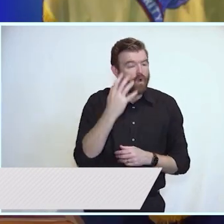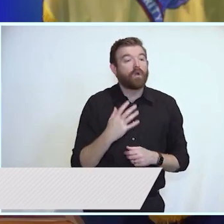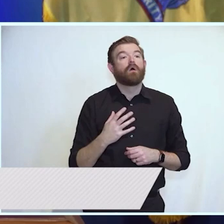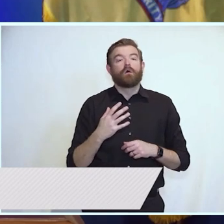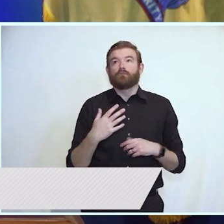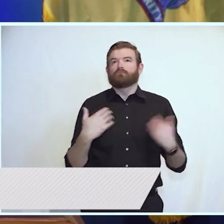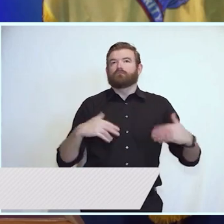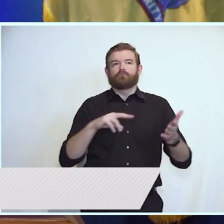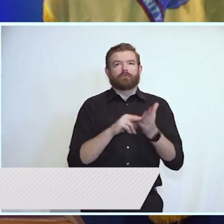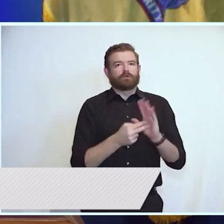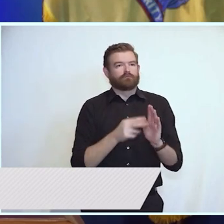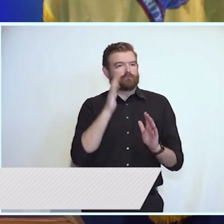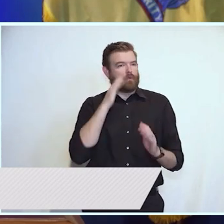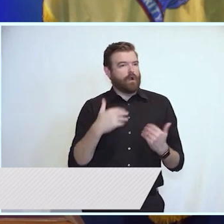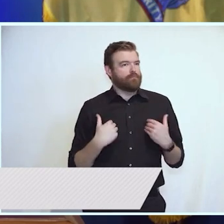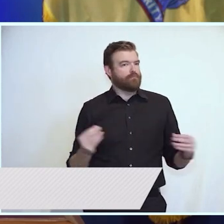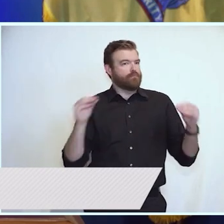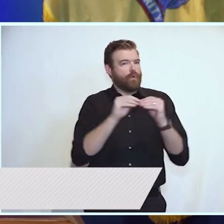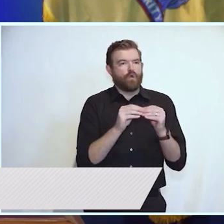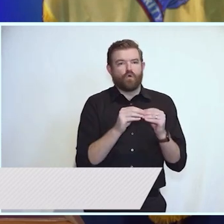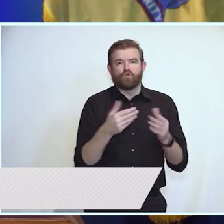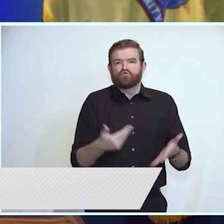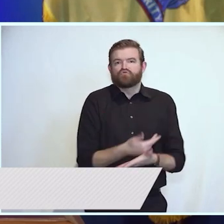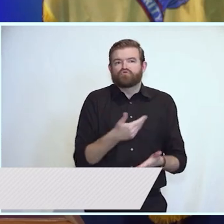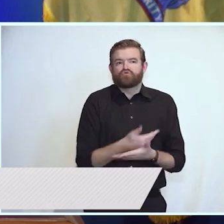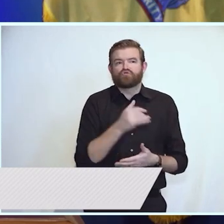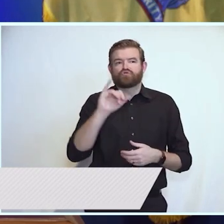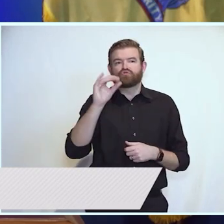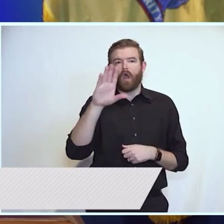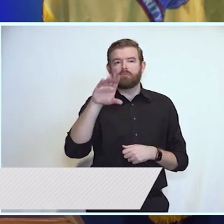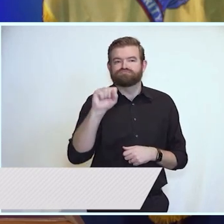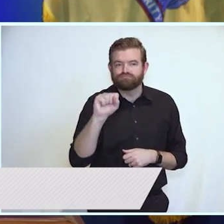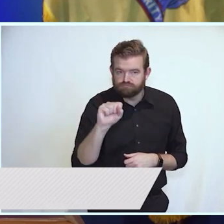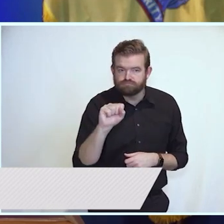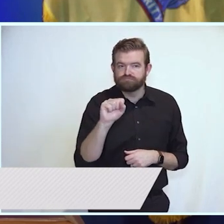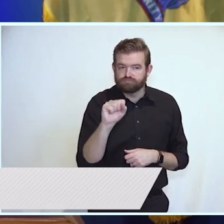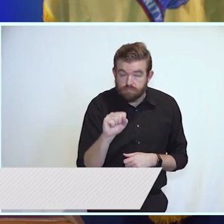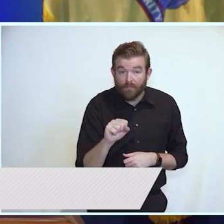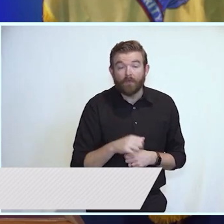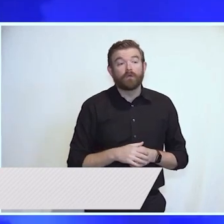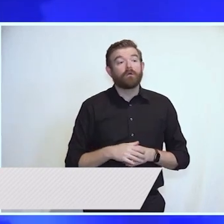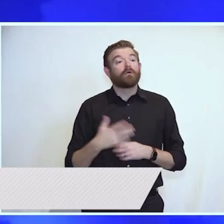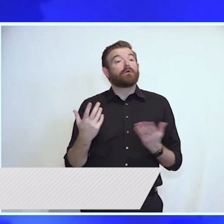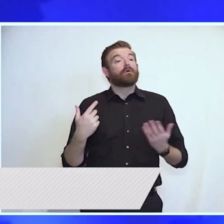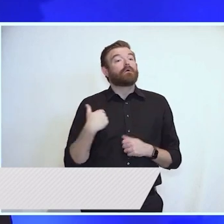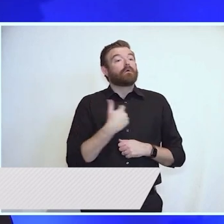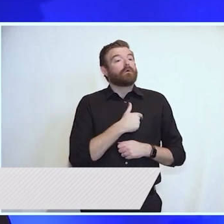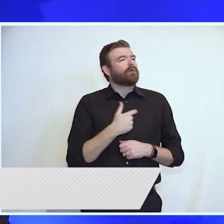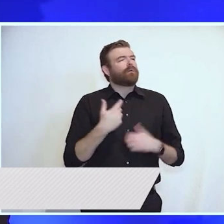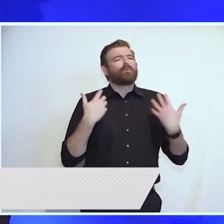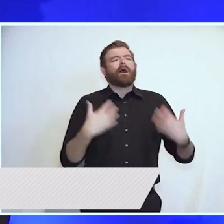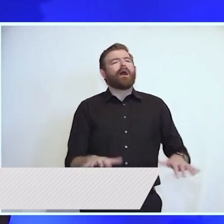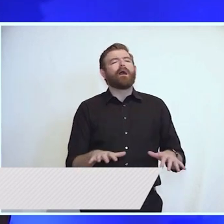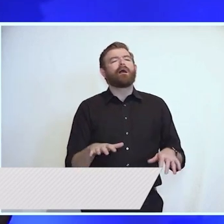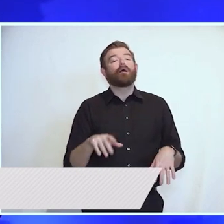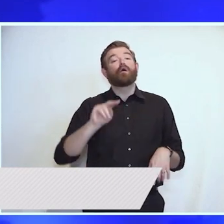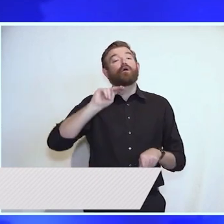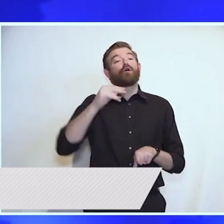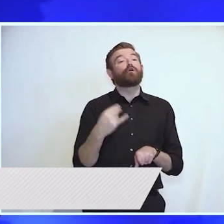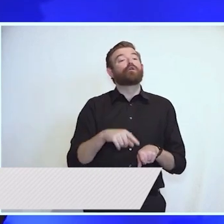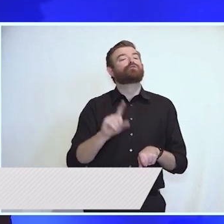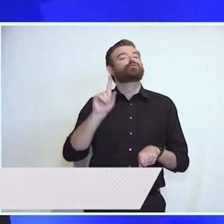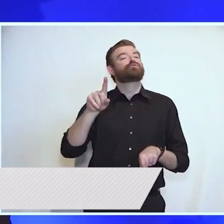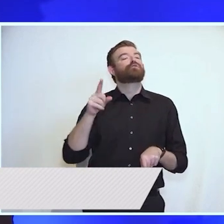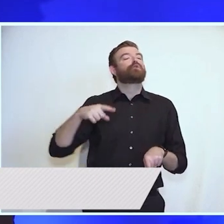place where businesses move to we want to be the place where they are born and grow. The Innovation Evergreen Fund will be